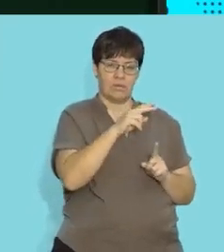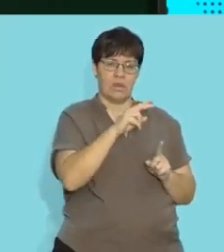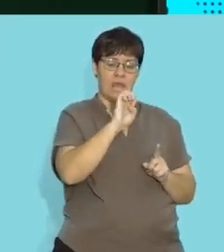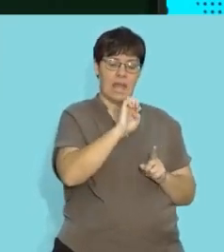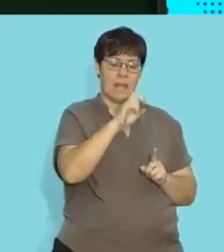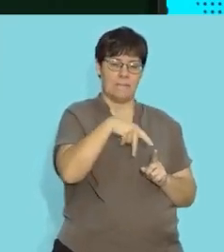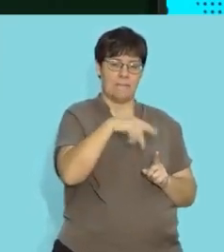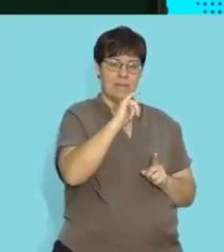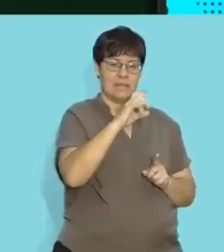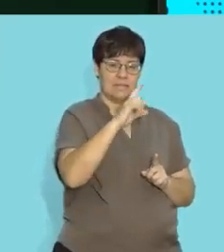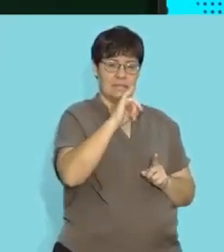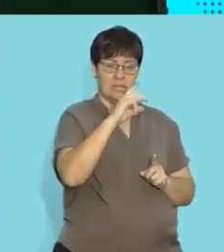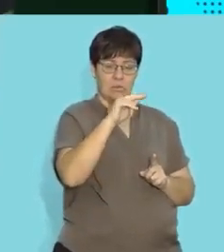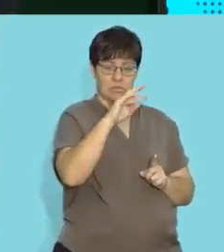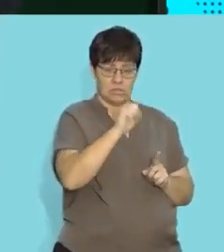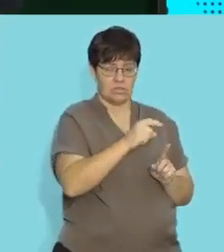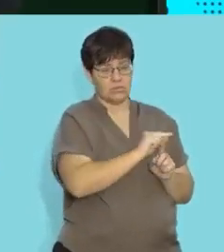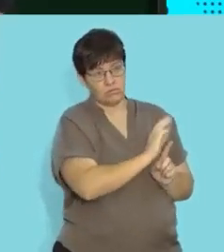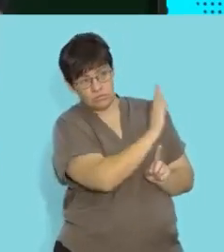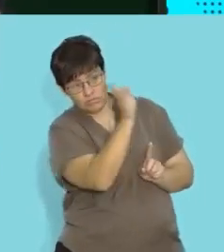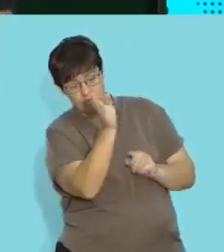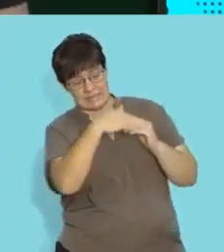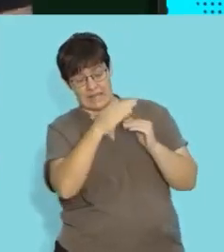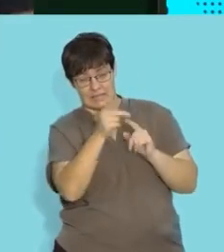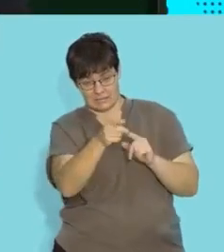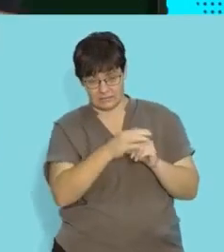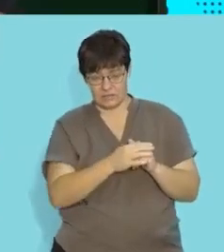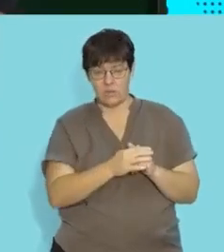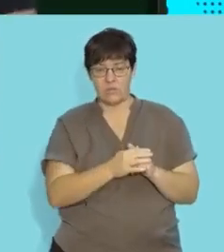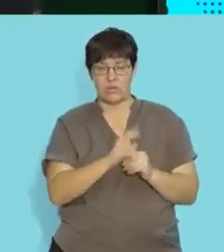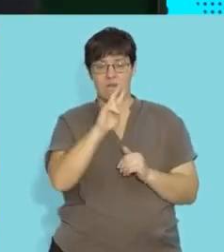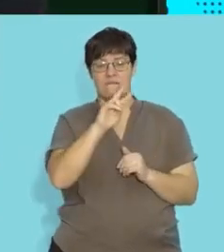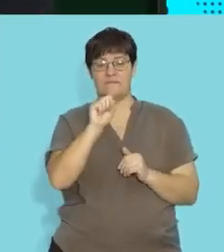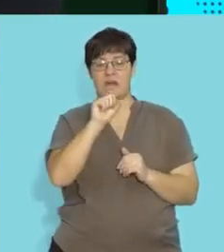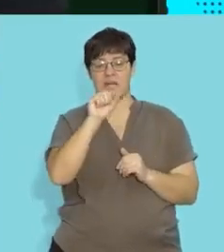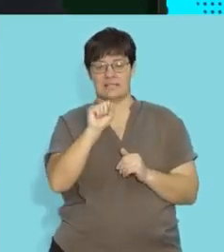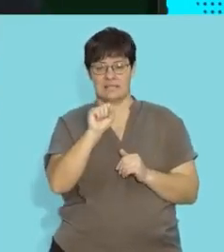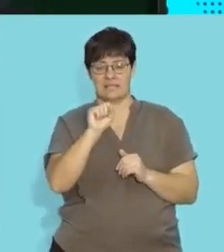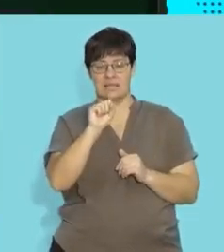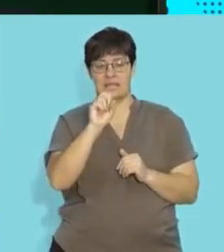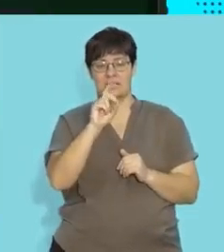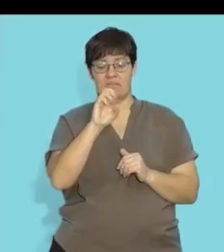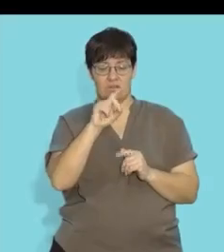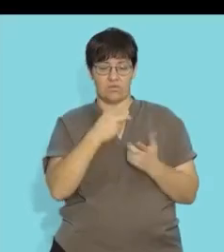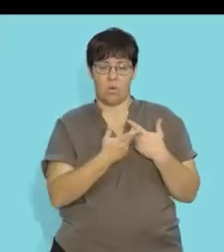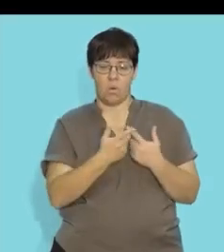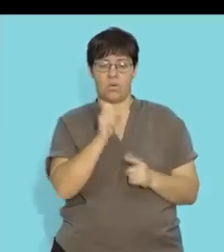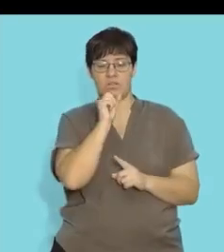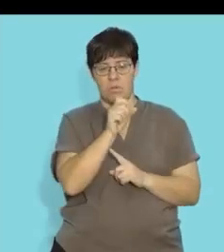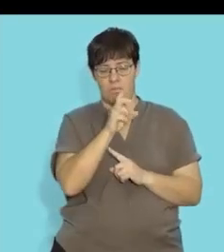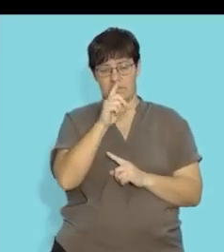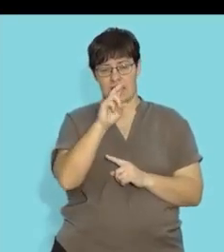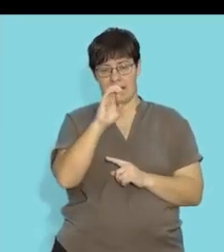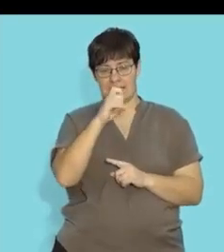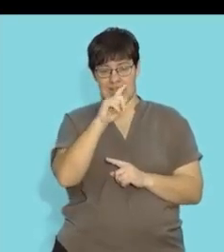sorry all the way up to the ejaculatory duct and that's the vast difference or the sperm duct okay so let's look at the options that are given